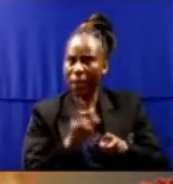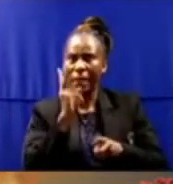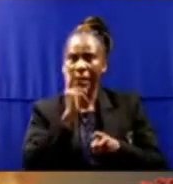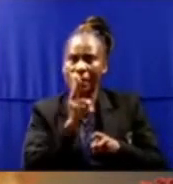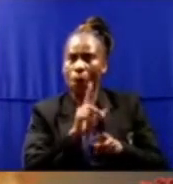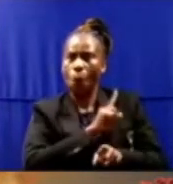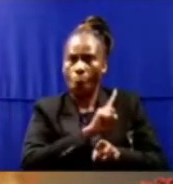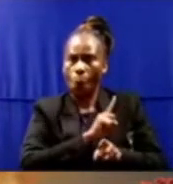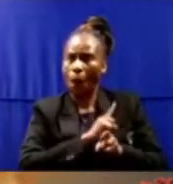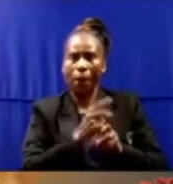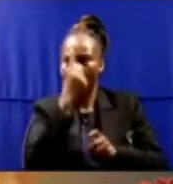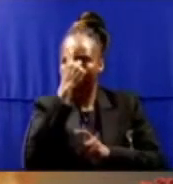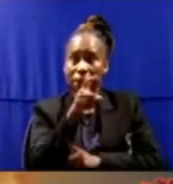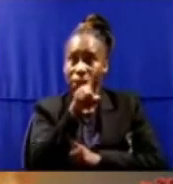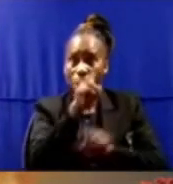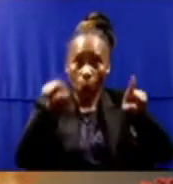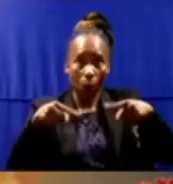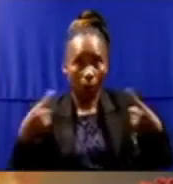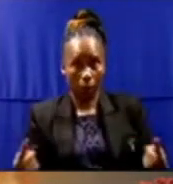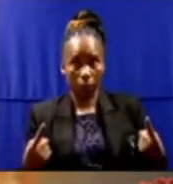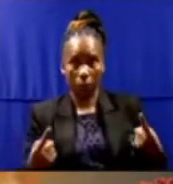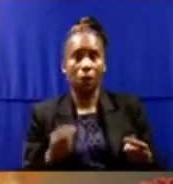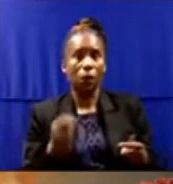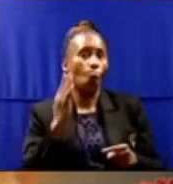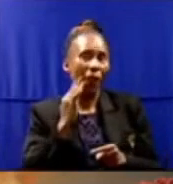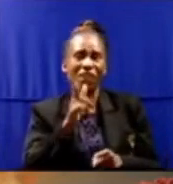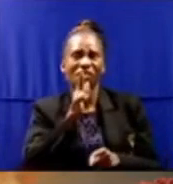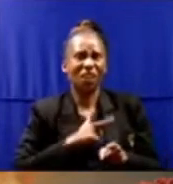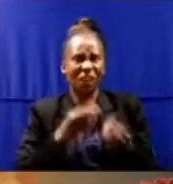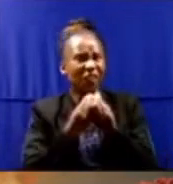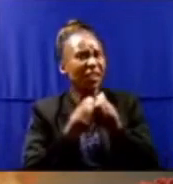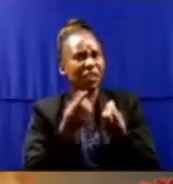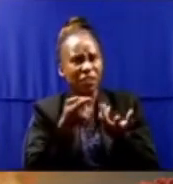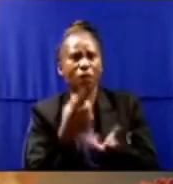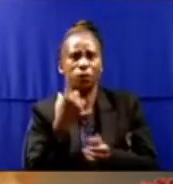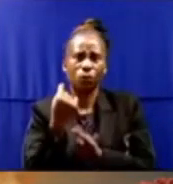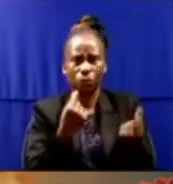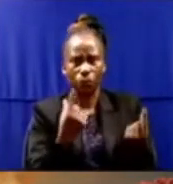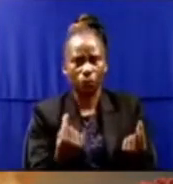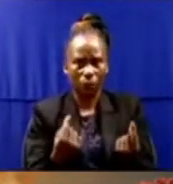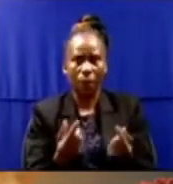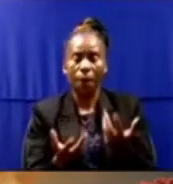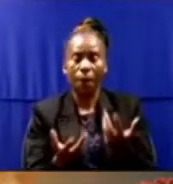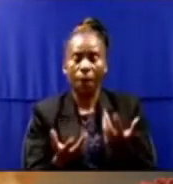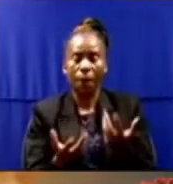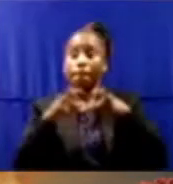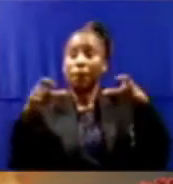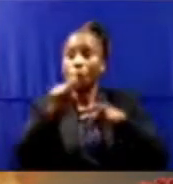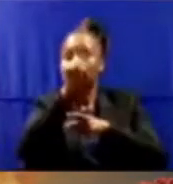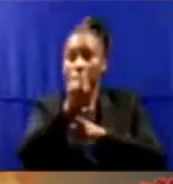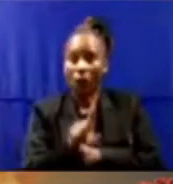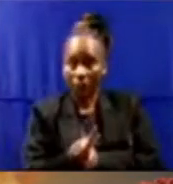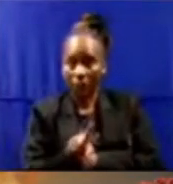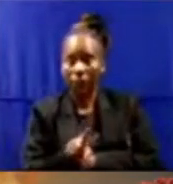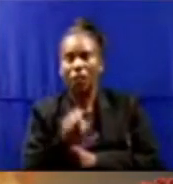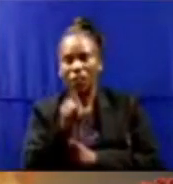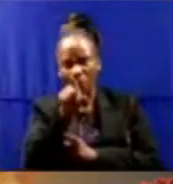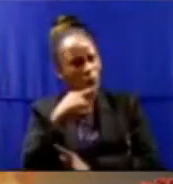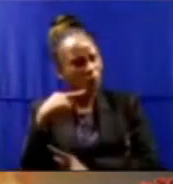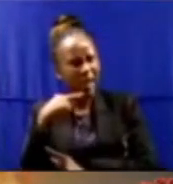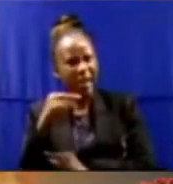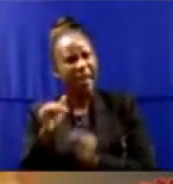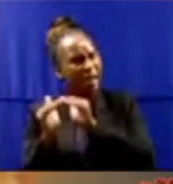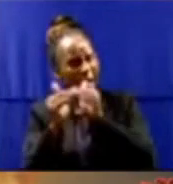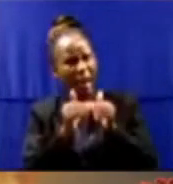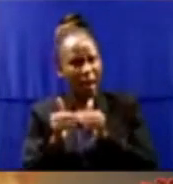cannot believe you when you tell us the things that you've just said? But perhaps the big question is, do you really care? Because you're